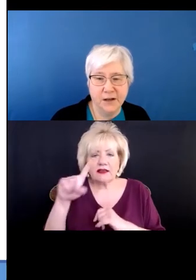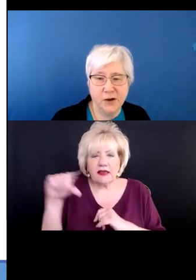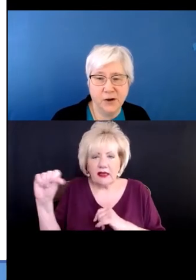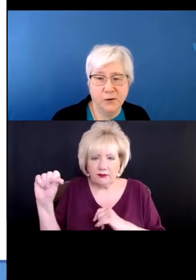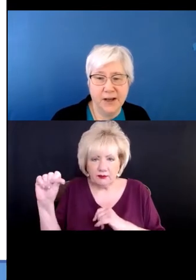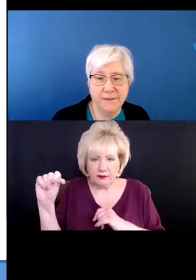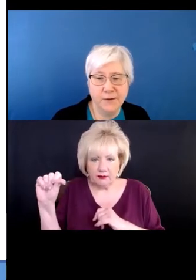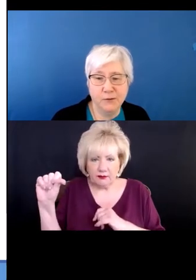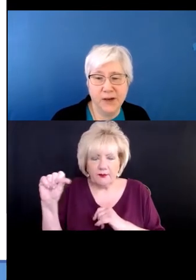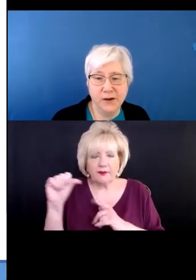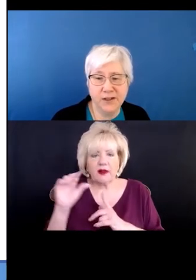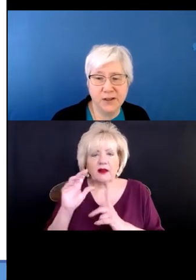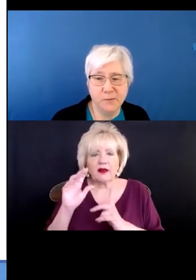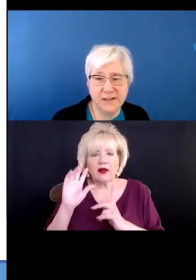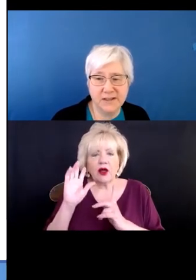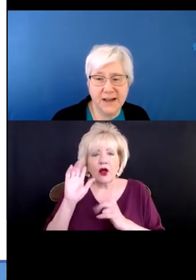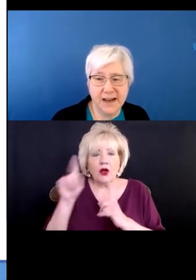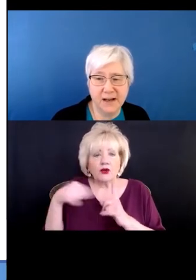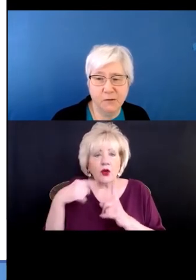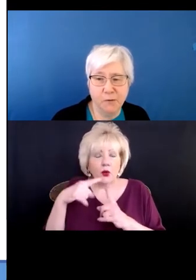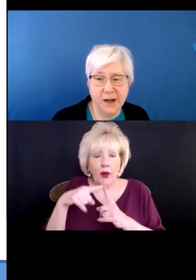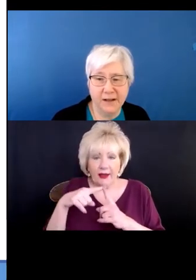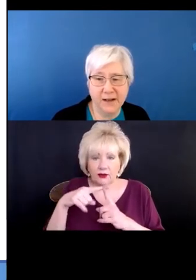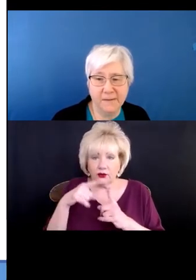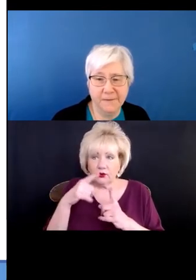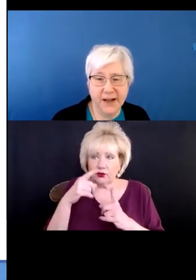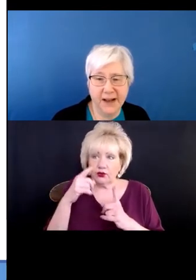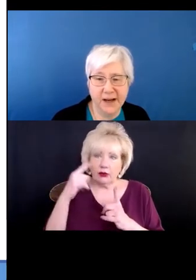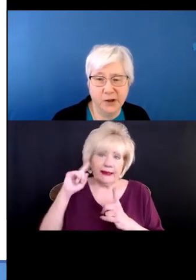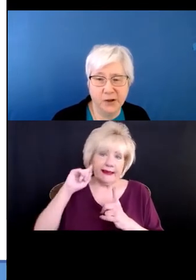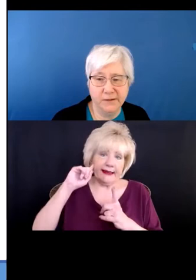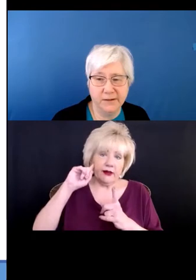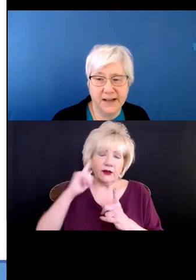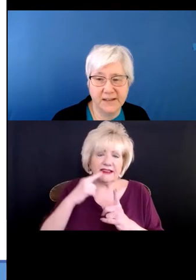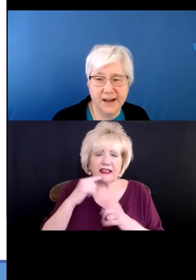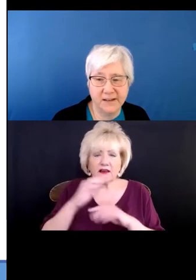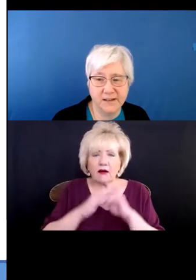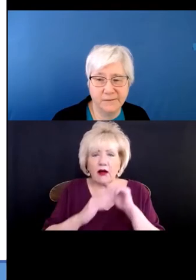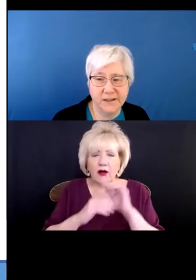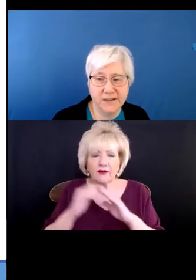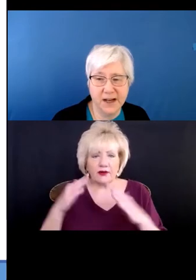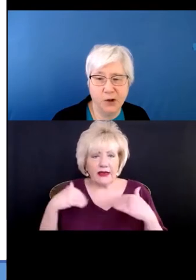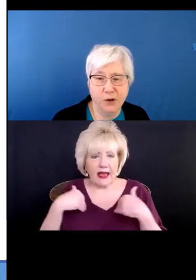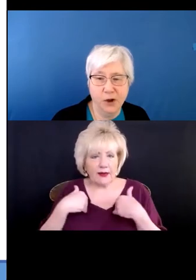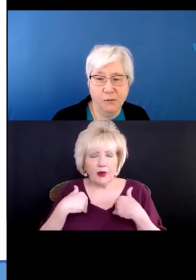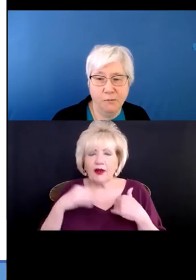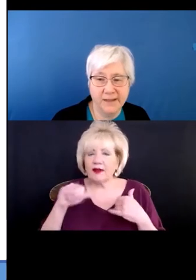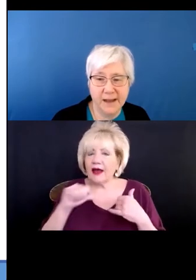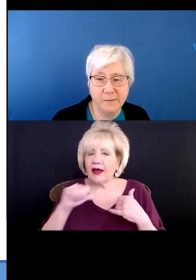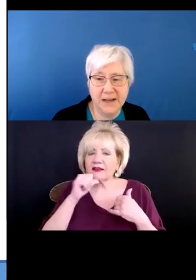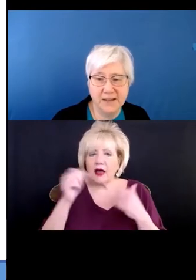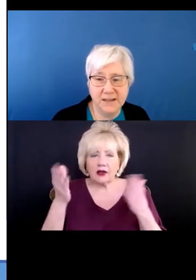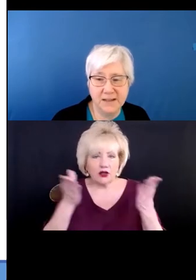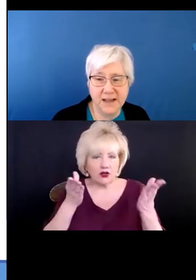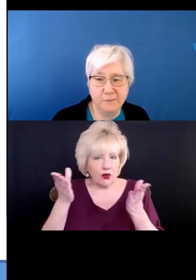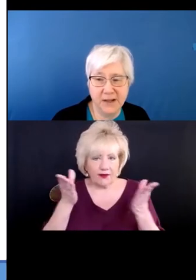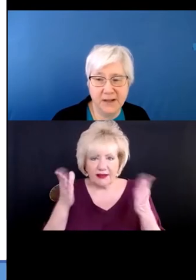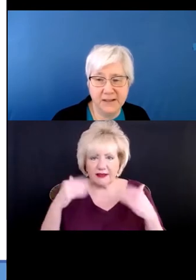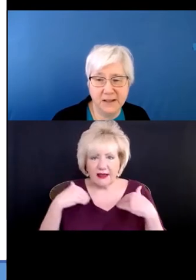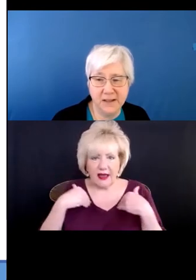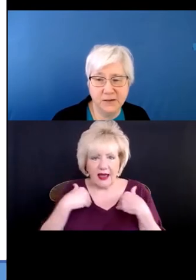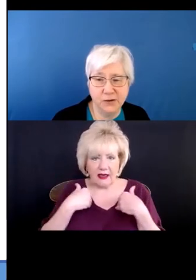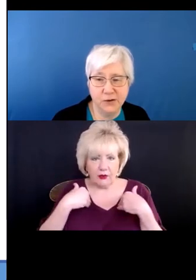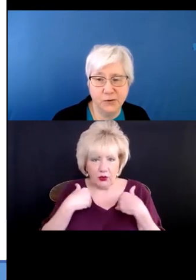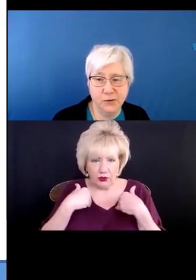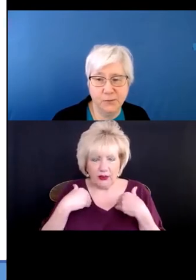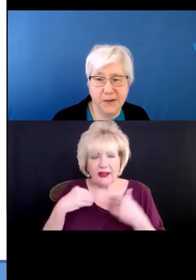So if you hear someone saying, well, a comfort animal, that's not a service animal, what that means is they've been